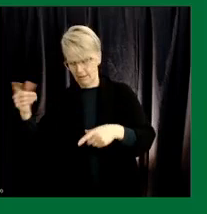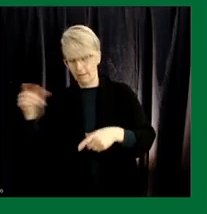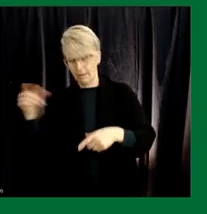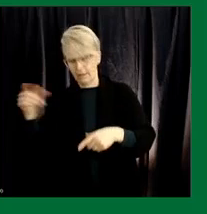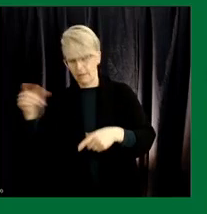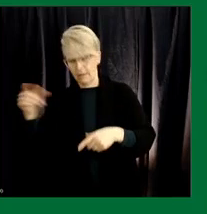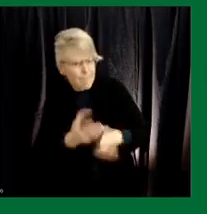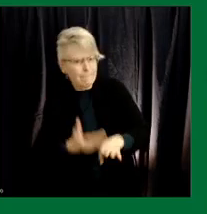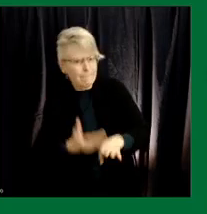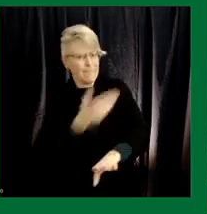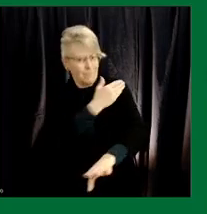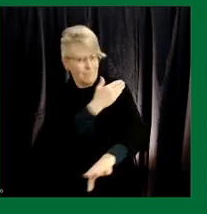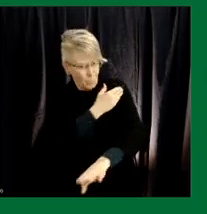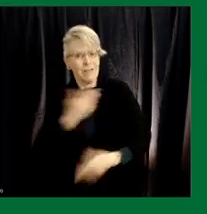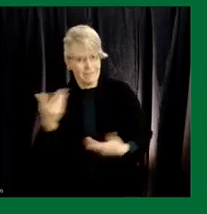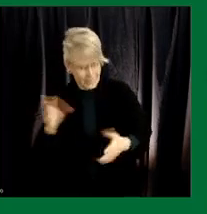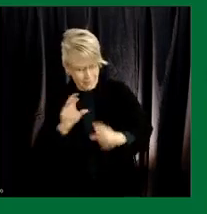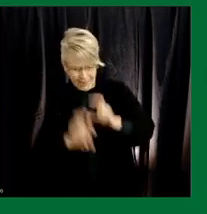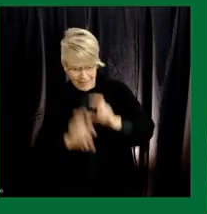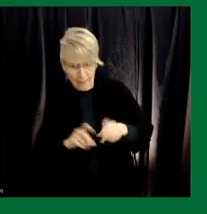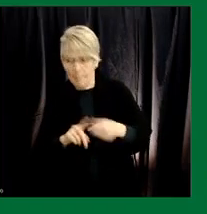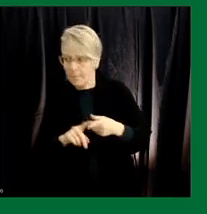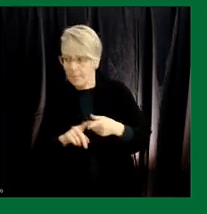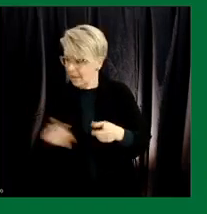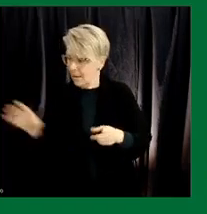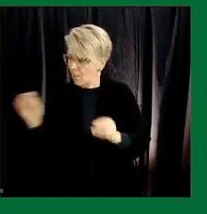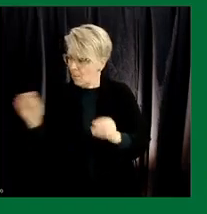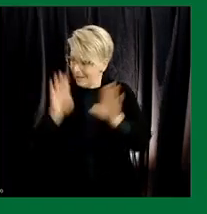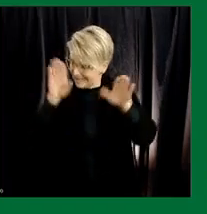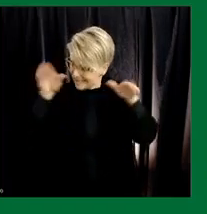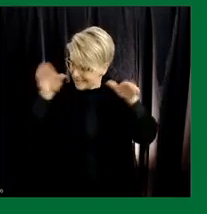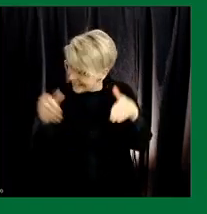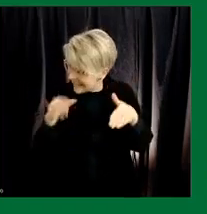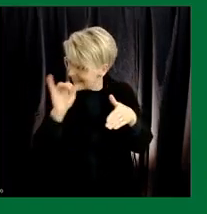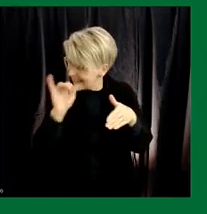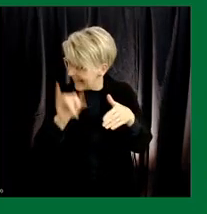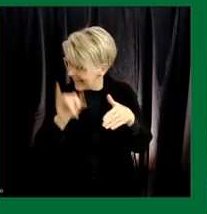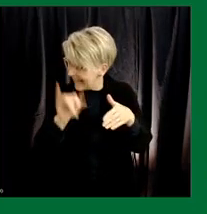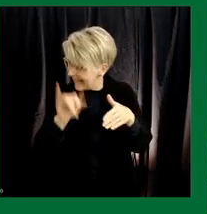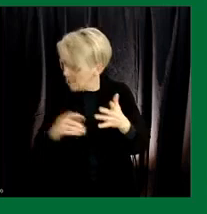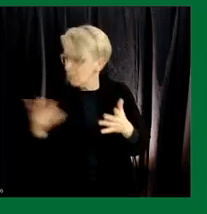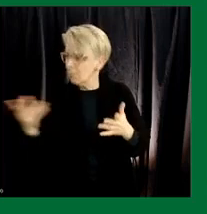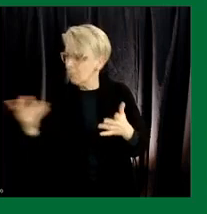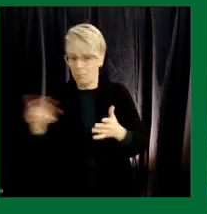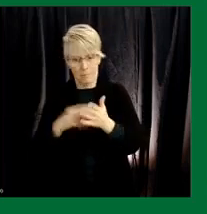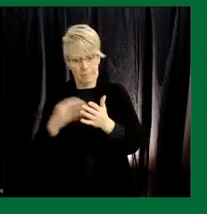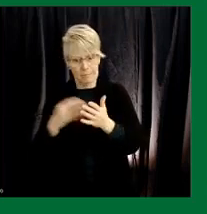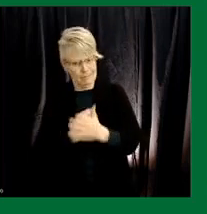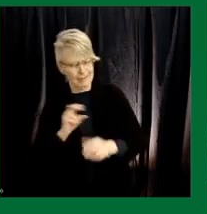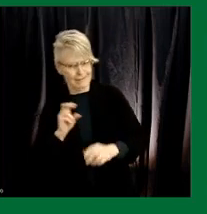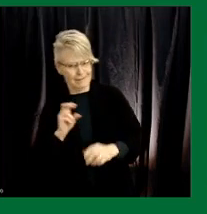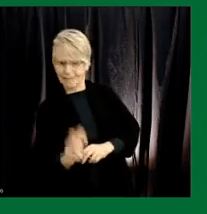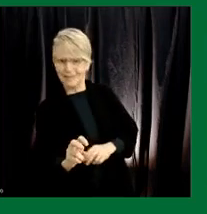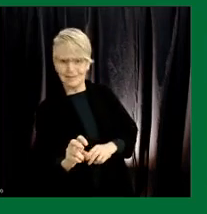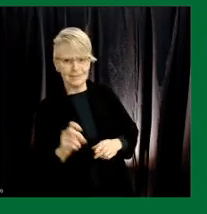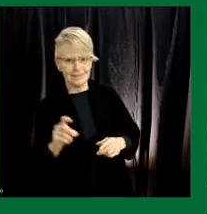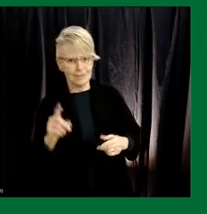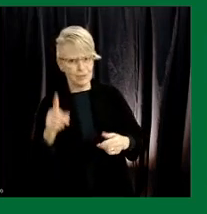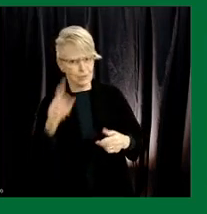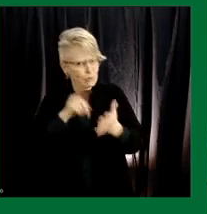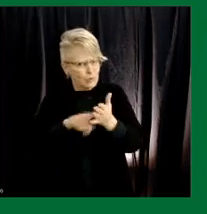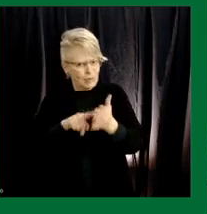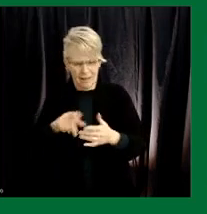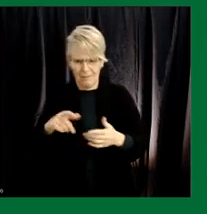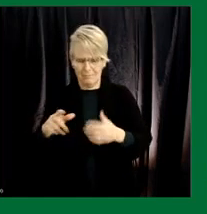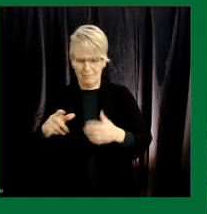intervac the opportunity to to invest in a center of of uh of pandemic research um is is is